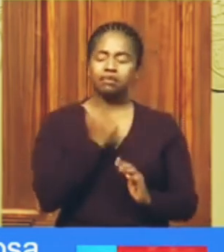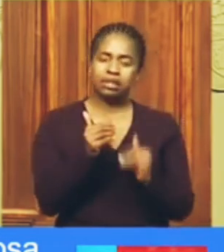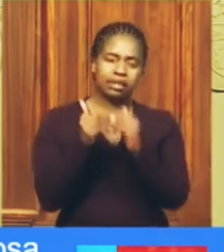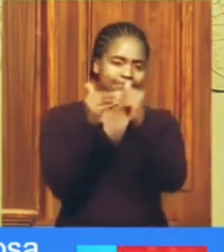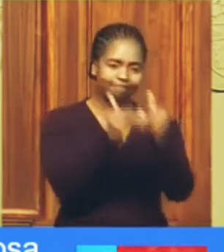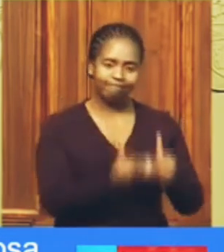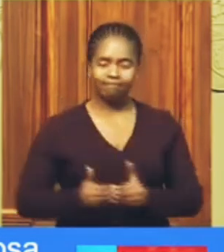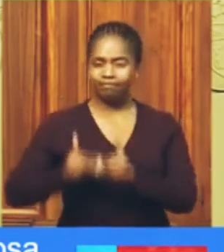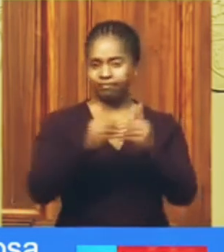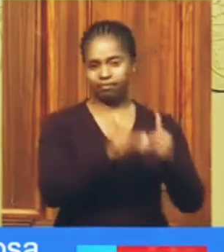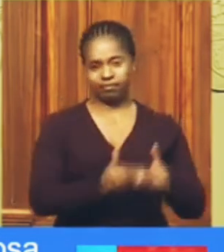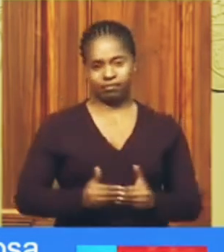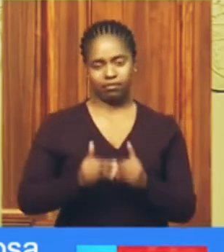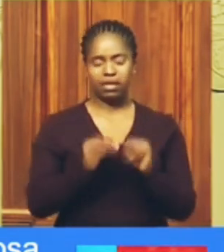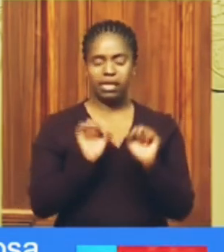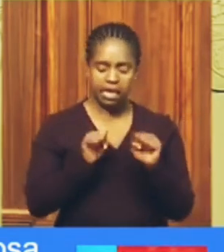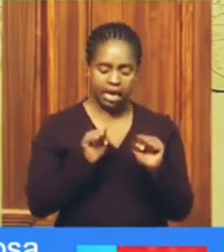cautious.